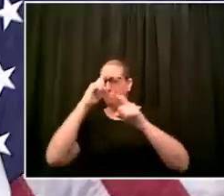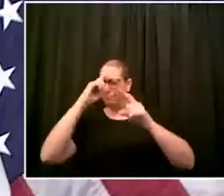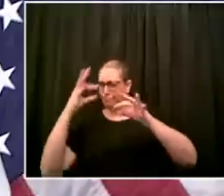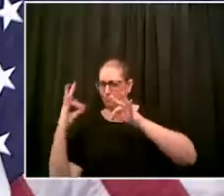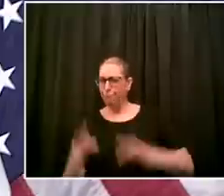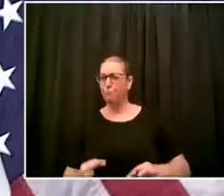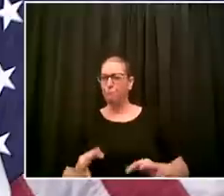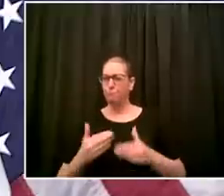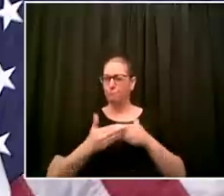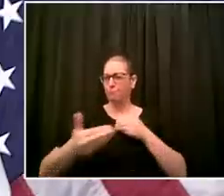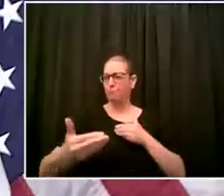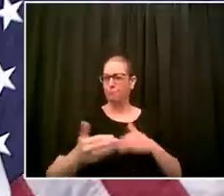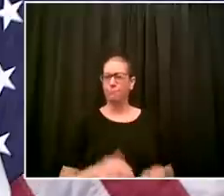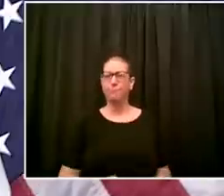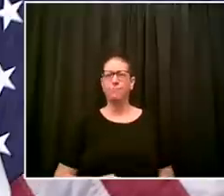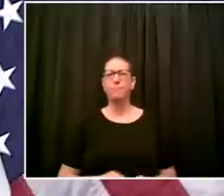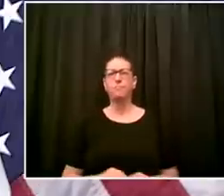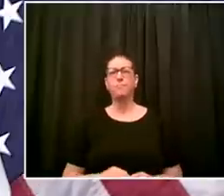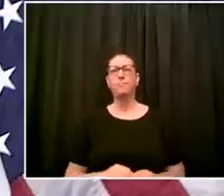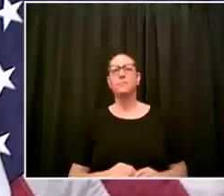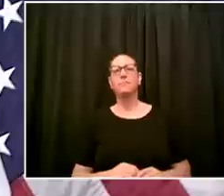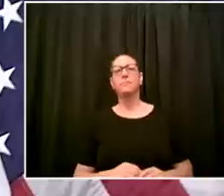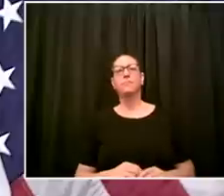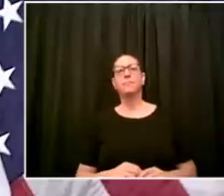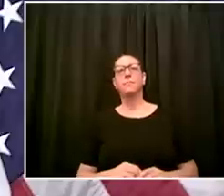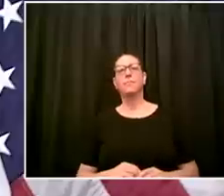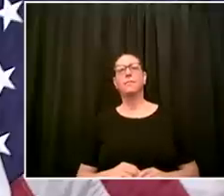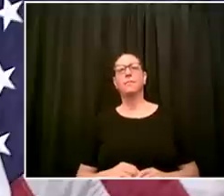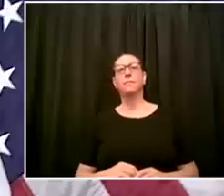last for today we have dave evans from abc7